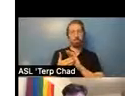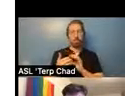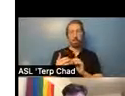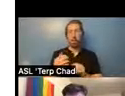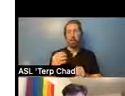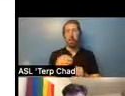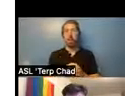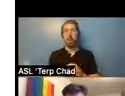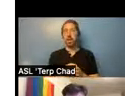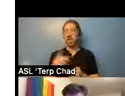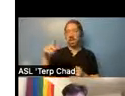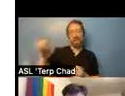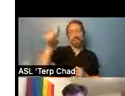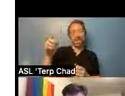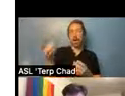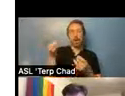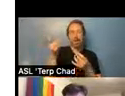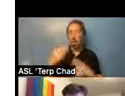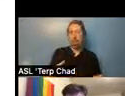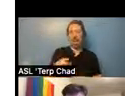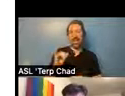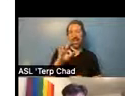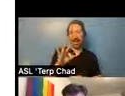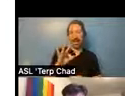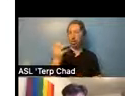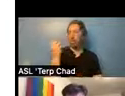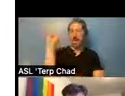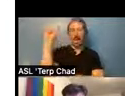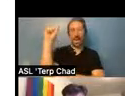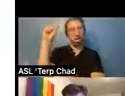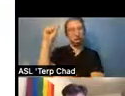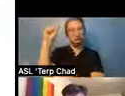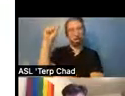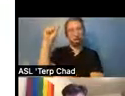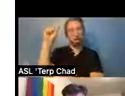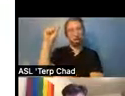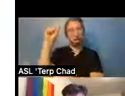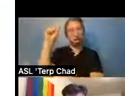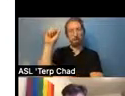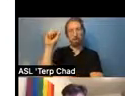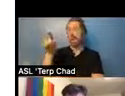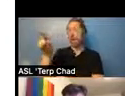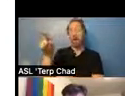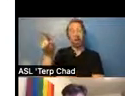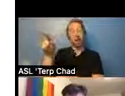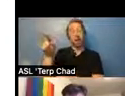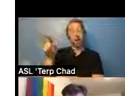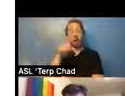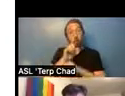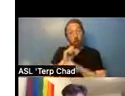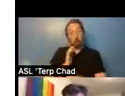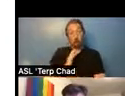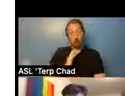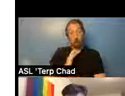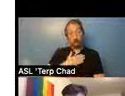don't like it when you, uh, stand up. Uh, they basically, you know, lied to me and said, my, my